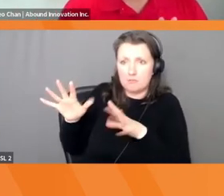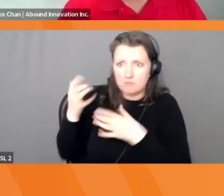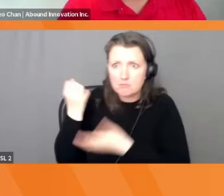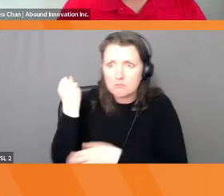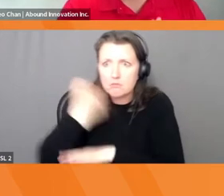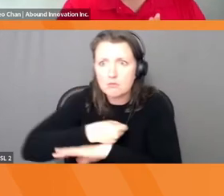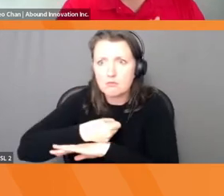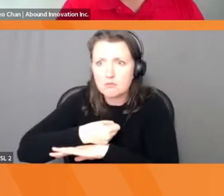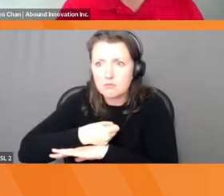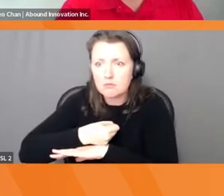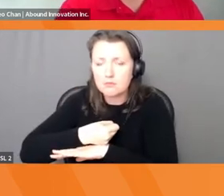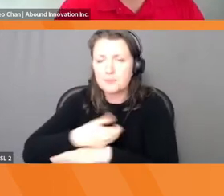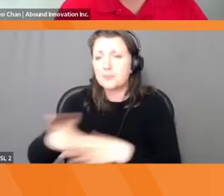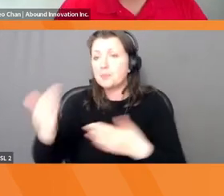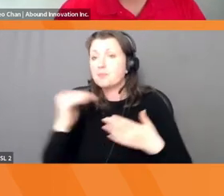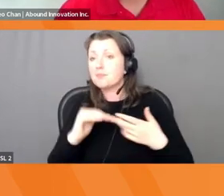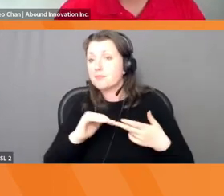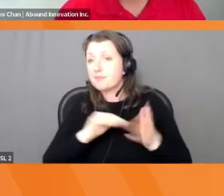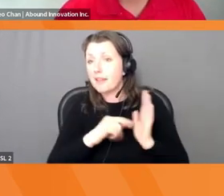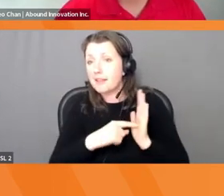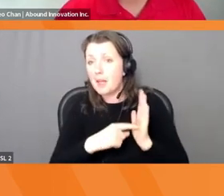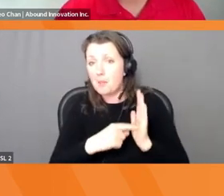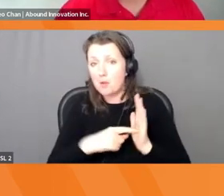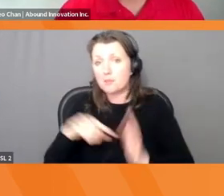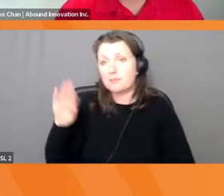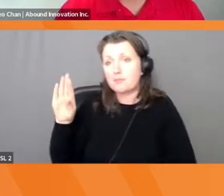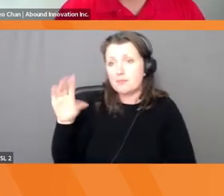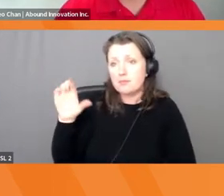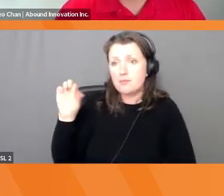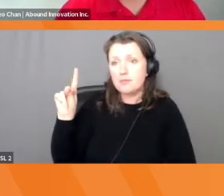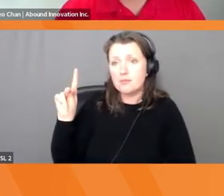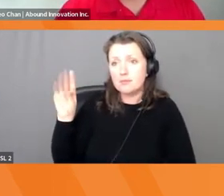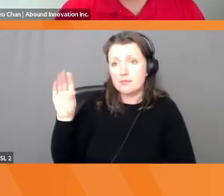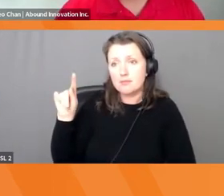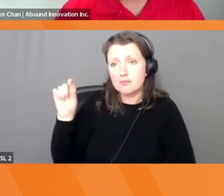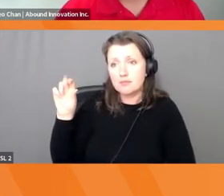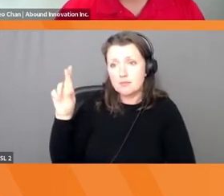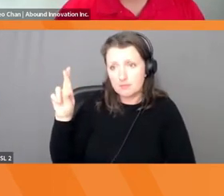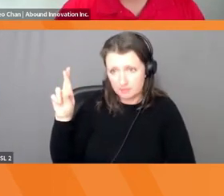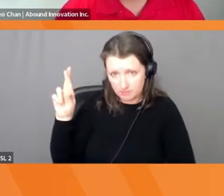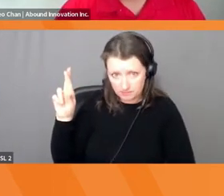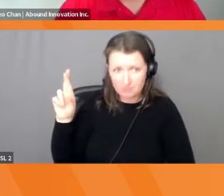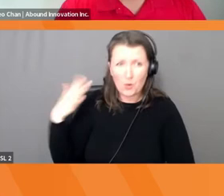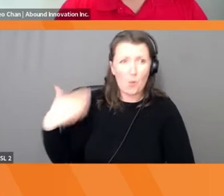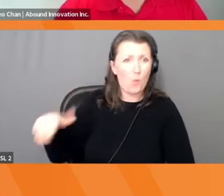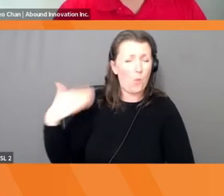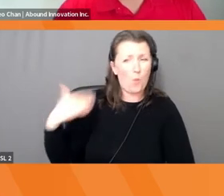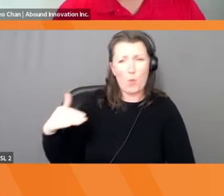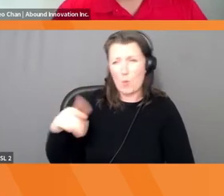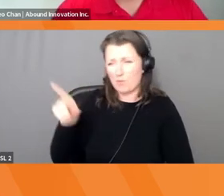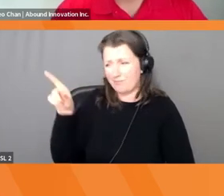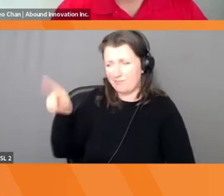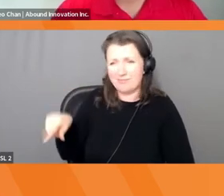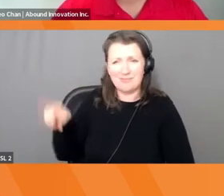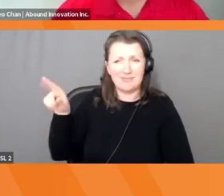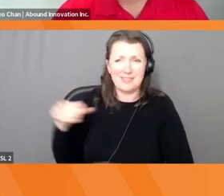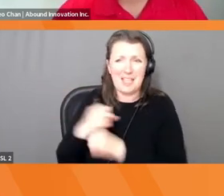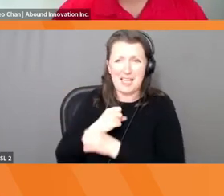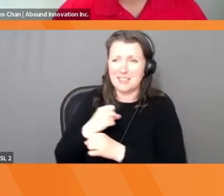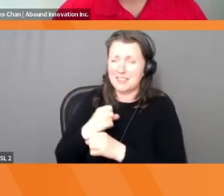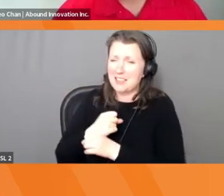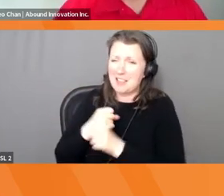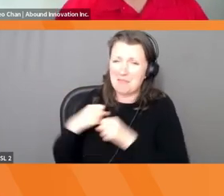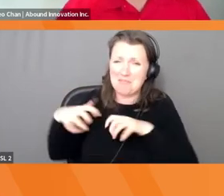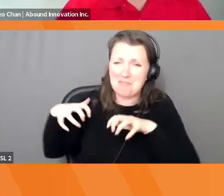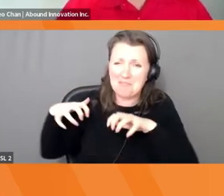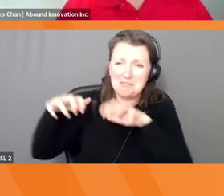peak, Blockbuster had more than 84,000 people worldwide and over 9,000 stores. And they filed for bankruptcy in 2010.